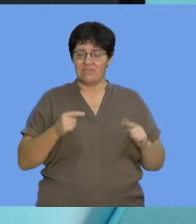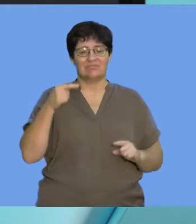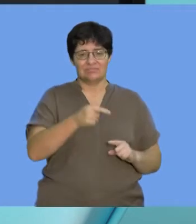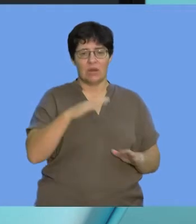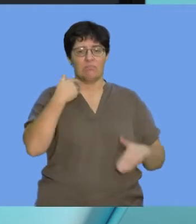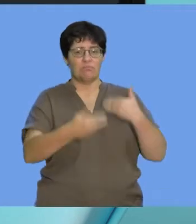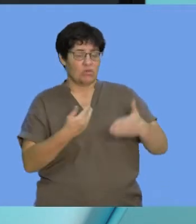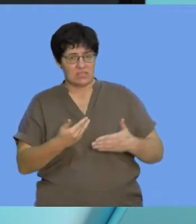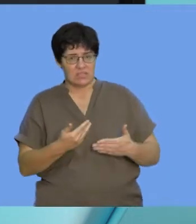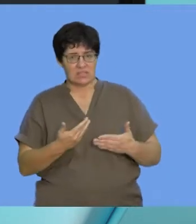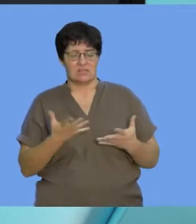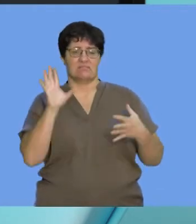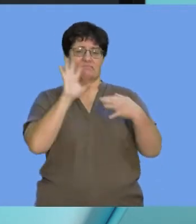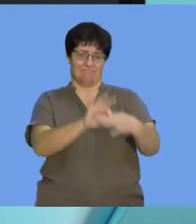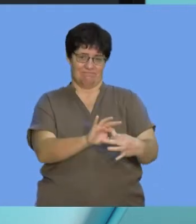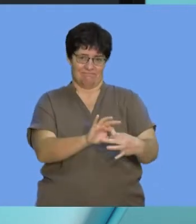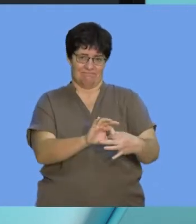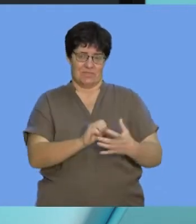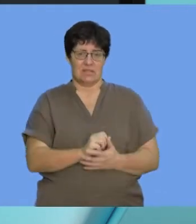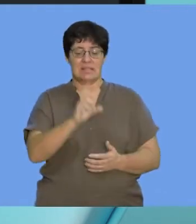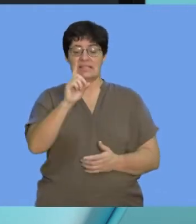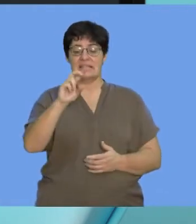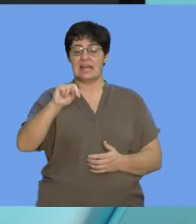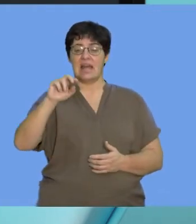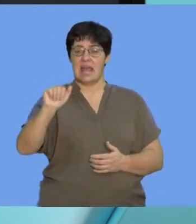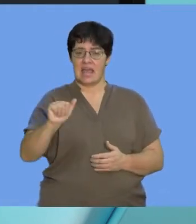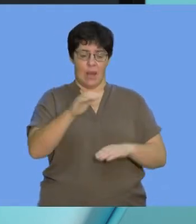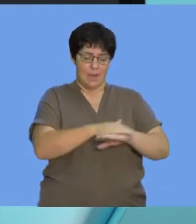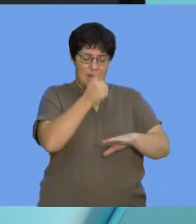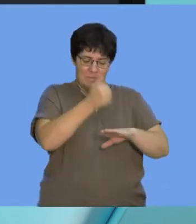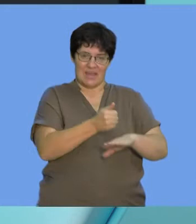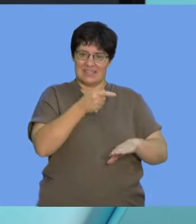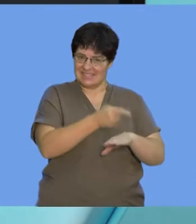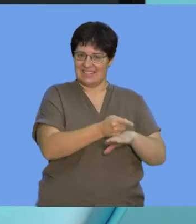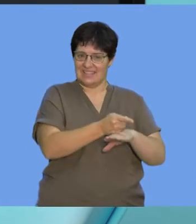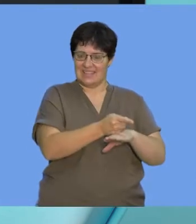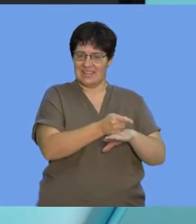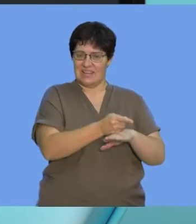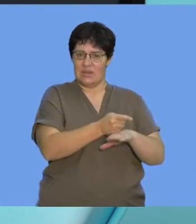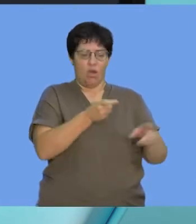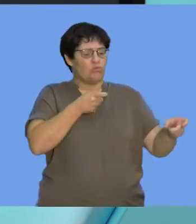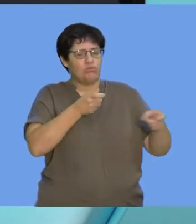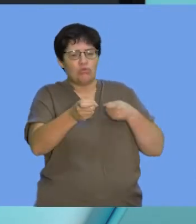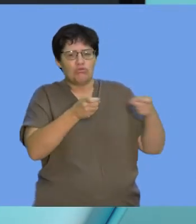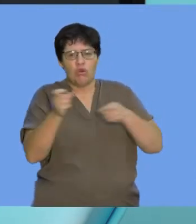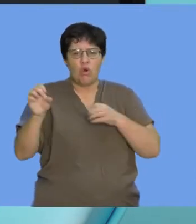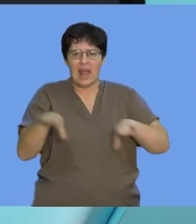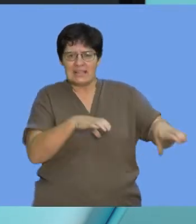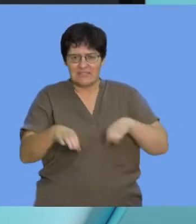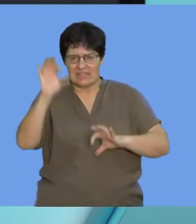comes together. Fundamentally, DNA forms the basis in which the cells control its activities.